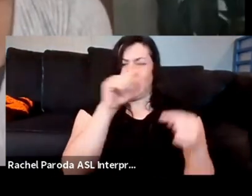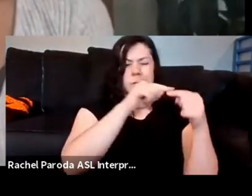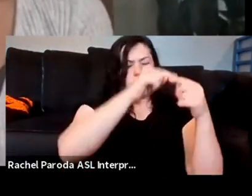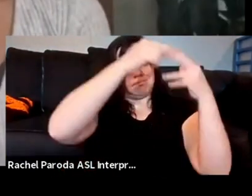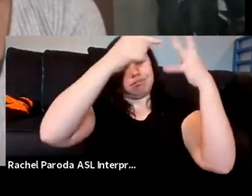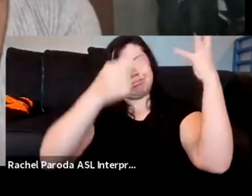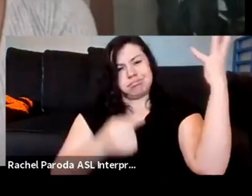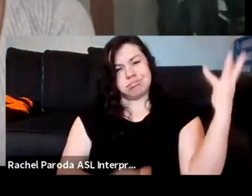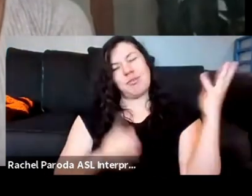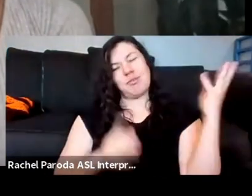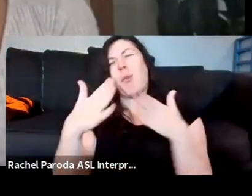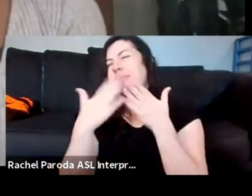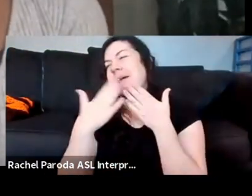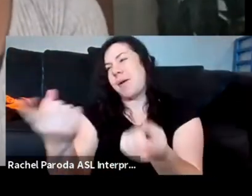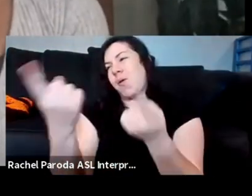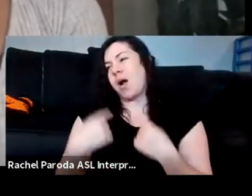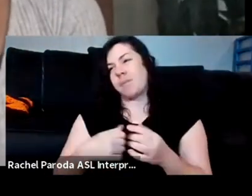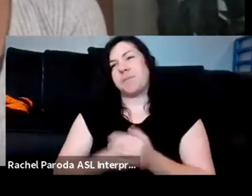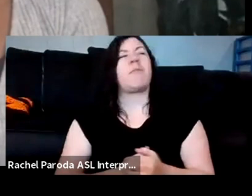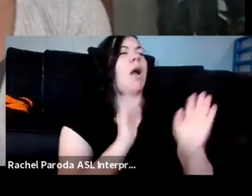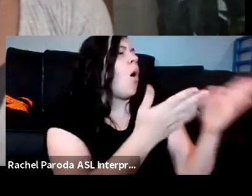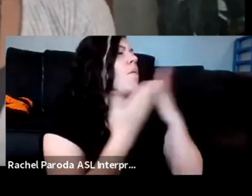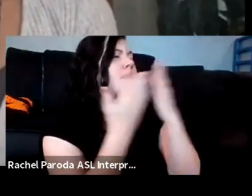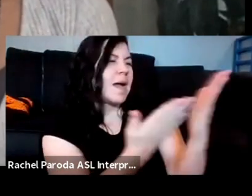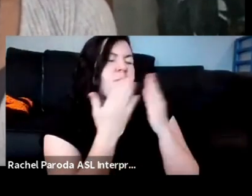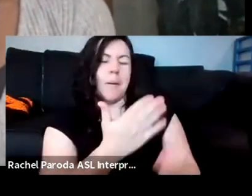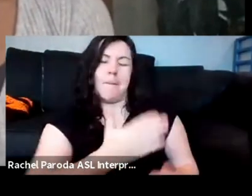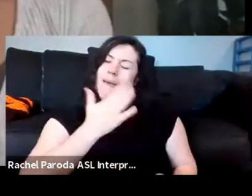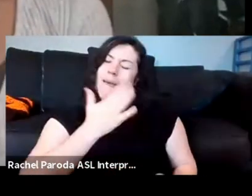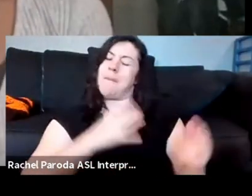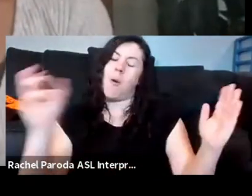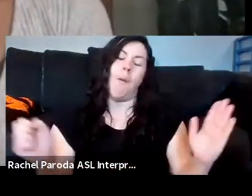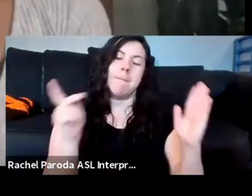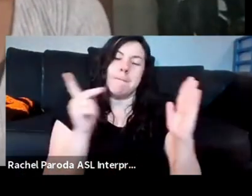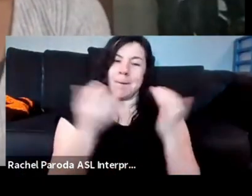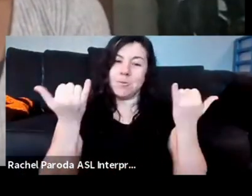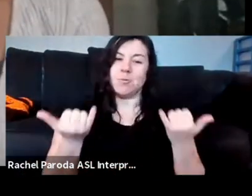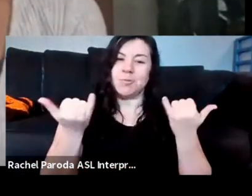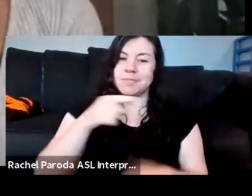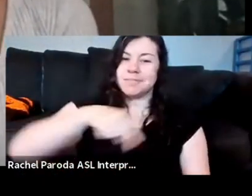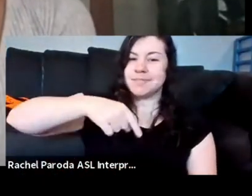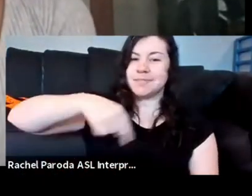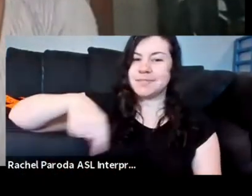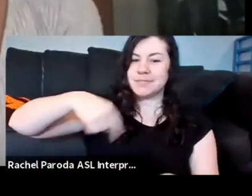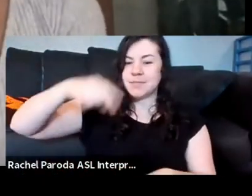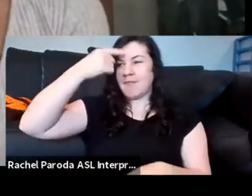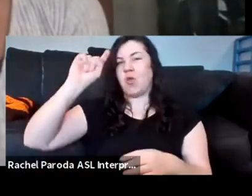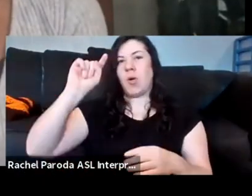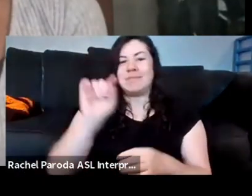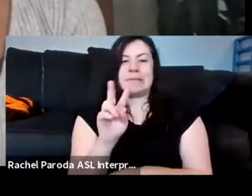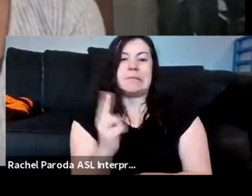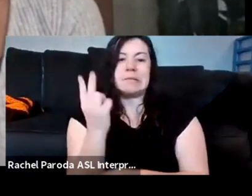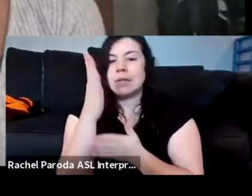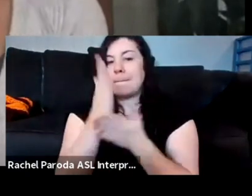you so much, Latonya. Thank you for that. And it's so good to be back with you all again here this week for this, this kind of second stage of this